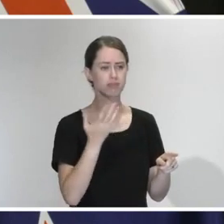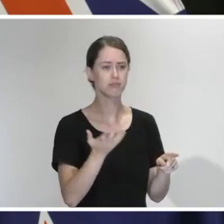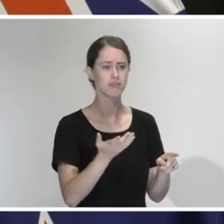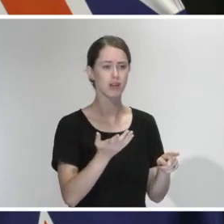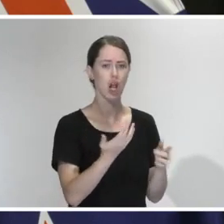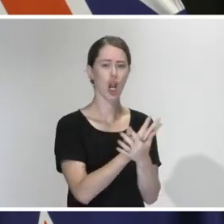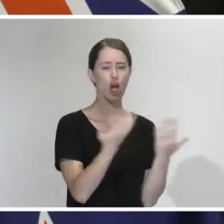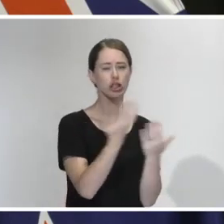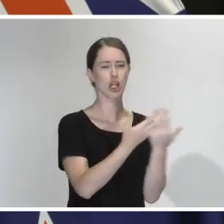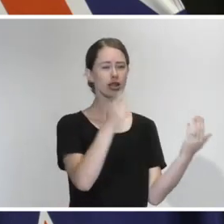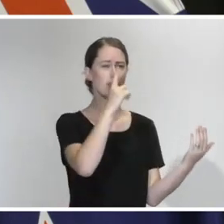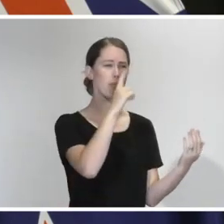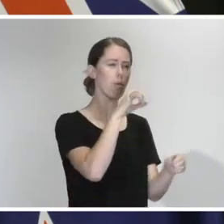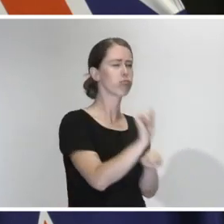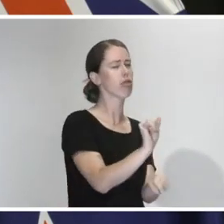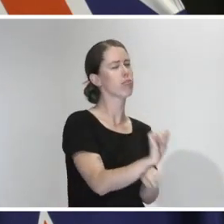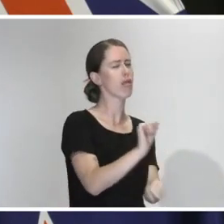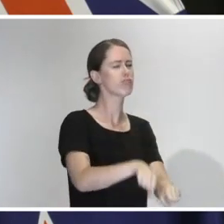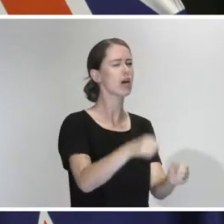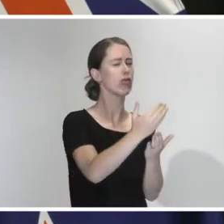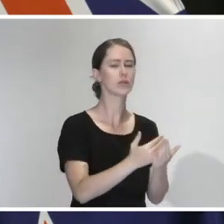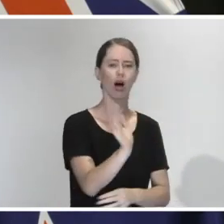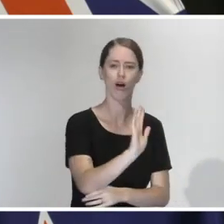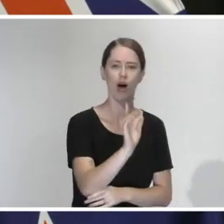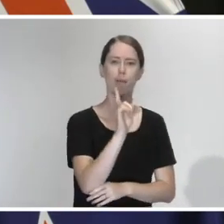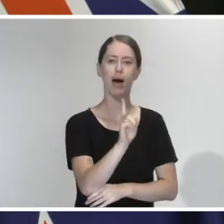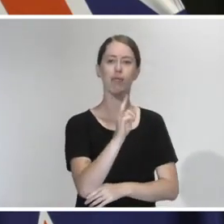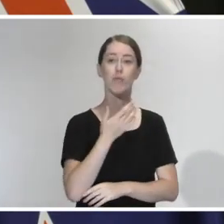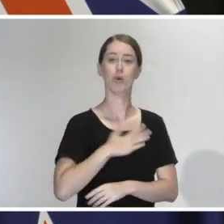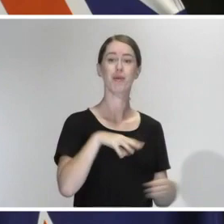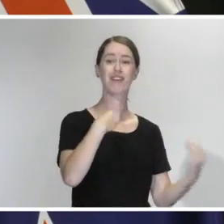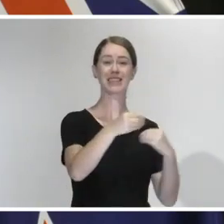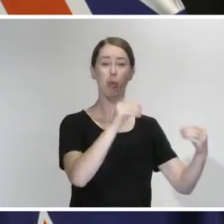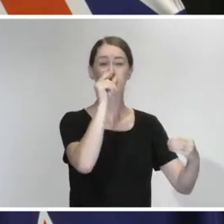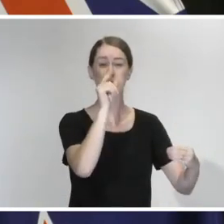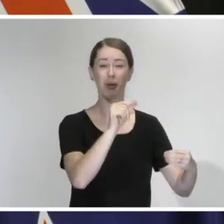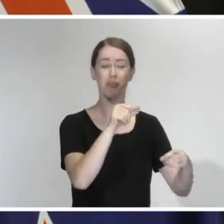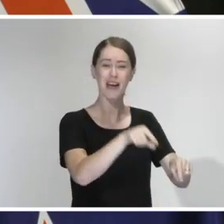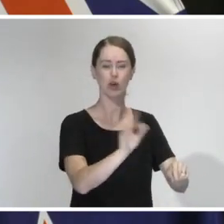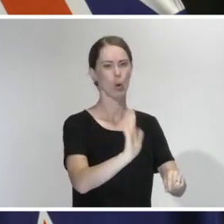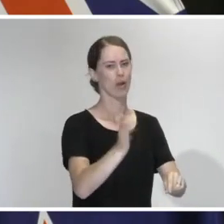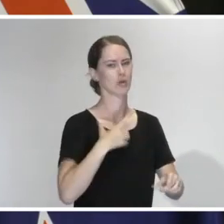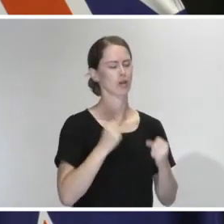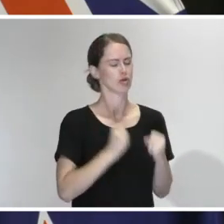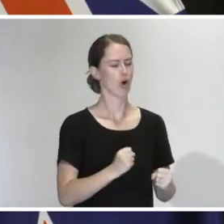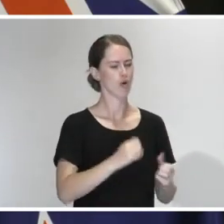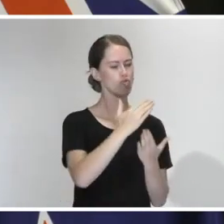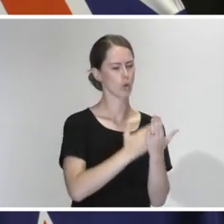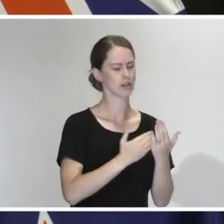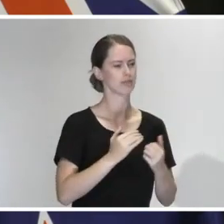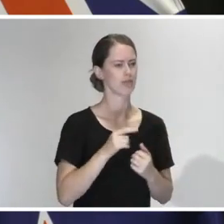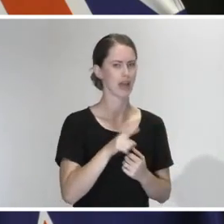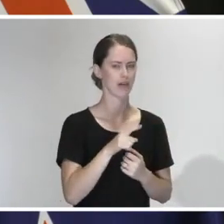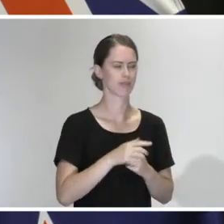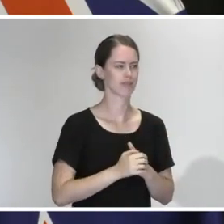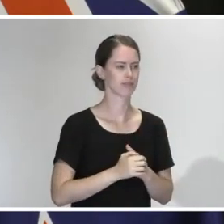a broad wide-ranging breach of that, but equally we don't want to leave room for that. So that's why we've continued to ramp up at the border. What's